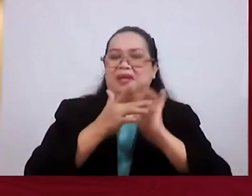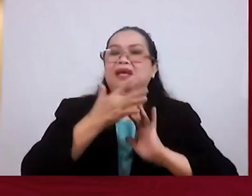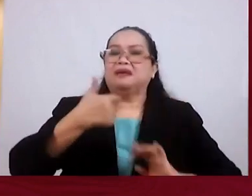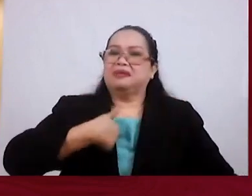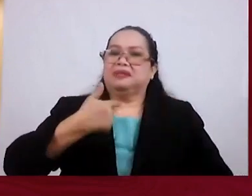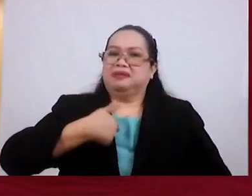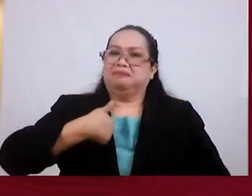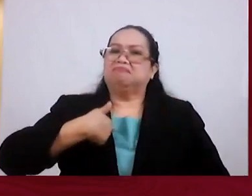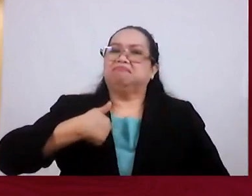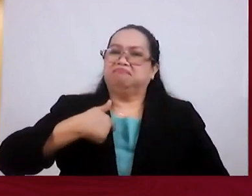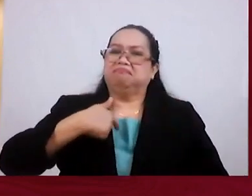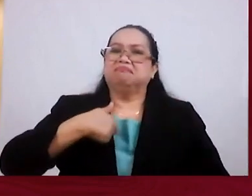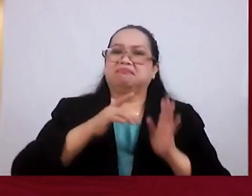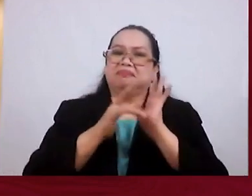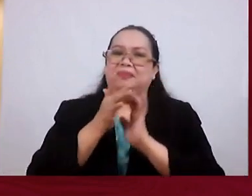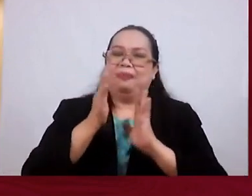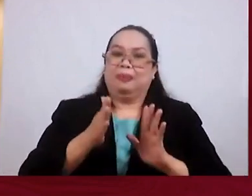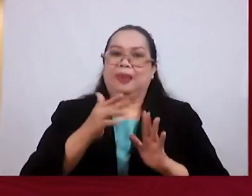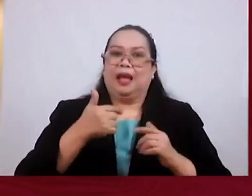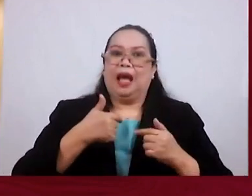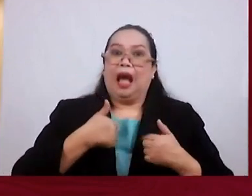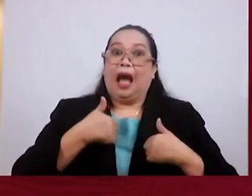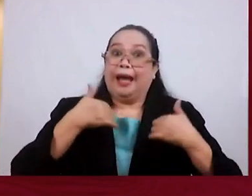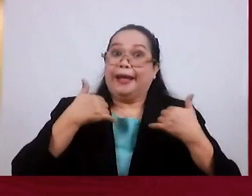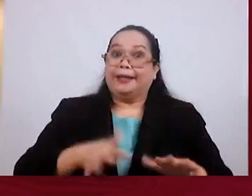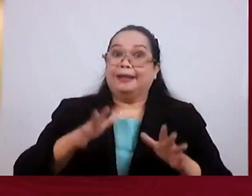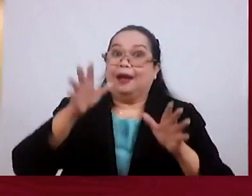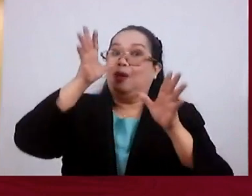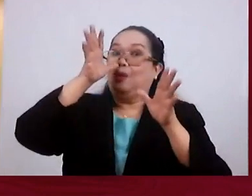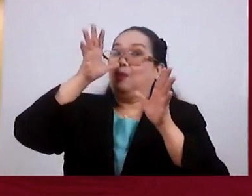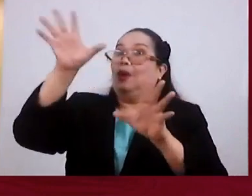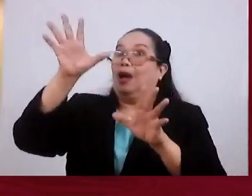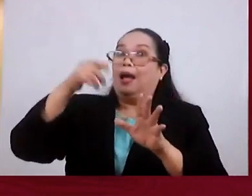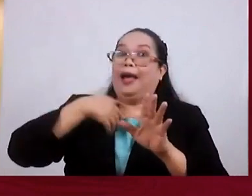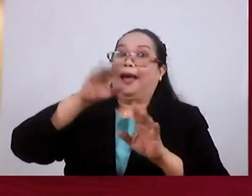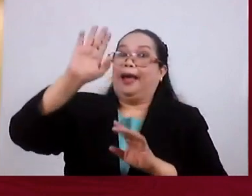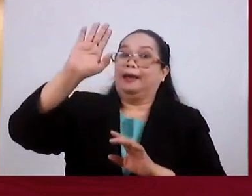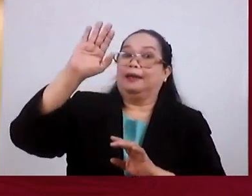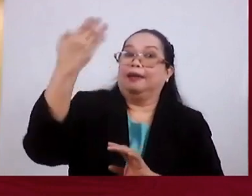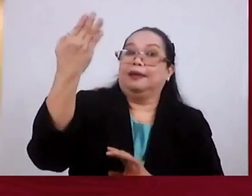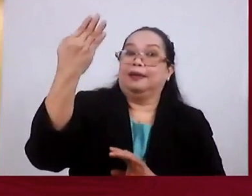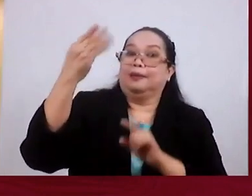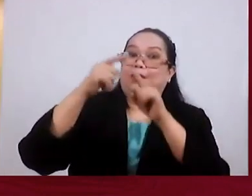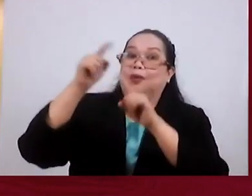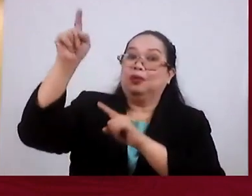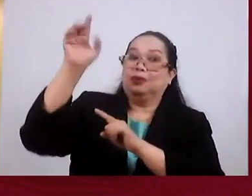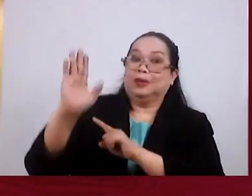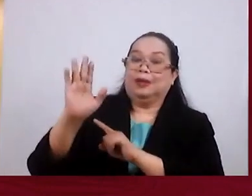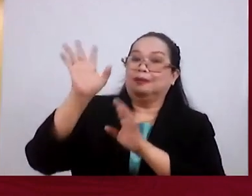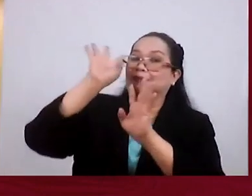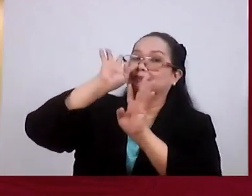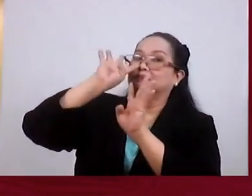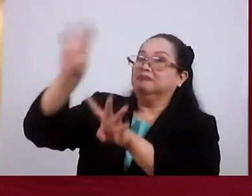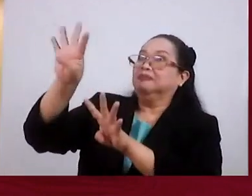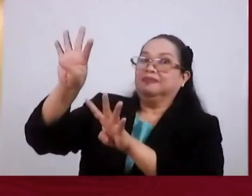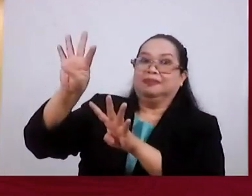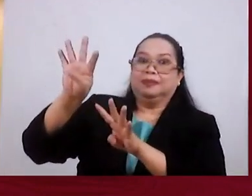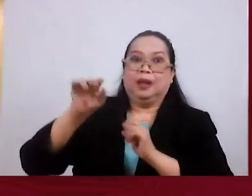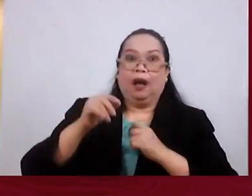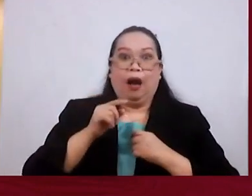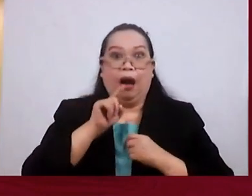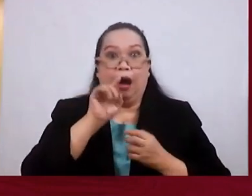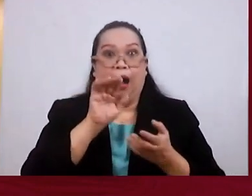says, I now renounce everything. I turn my back on everything, That I used to believe in.